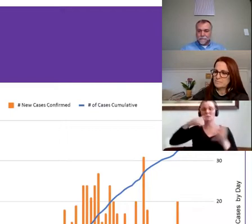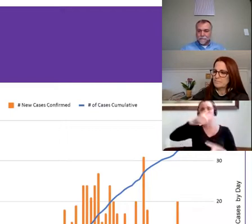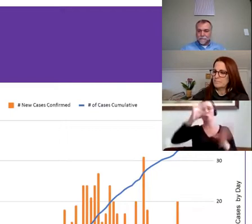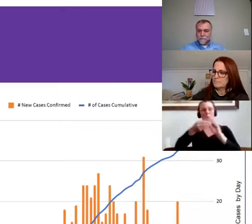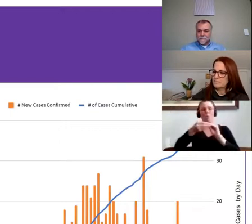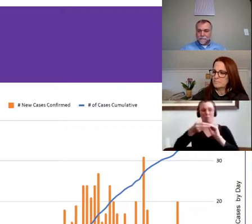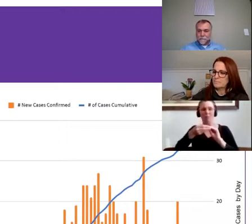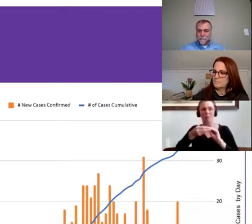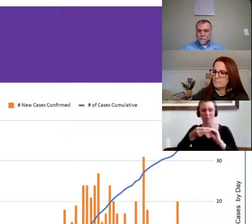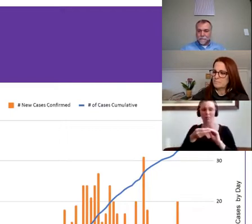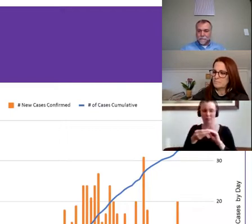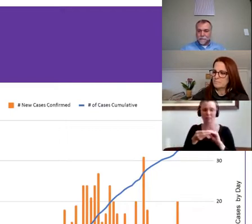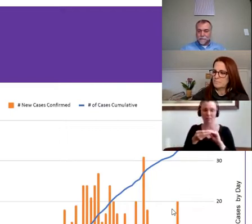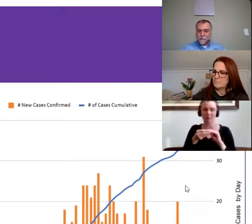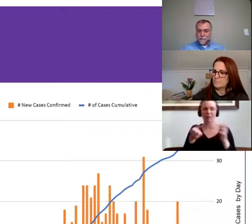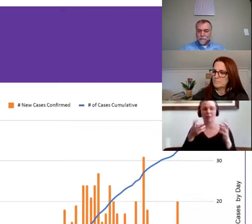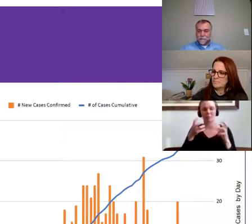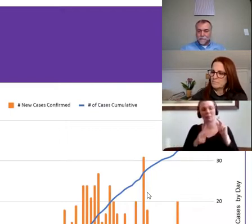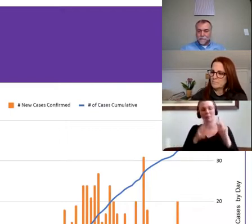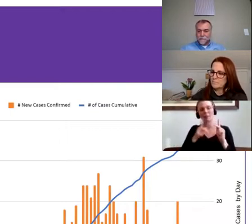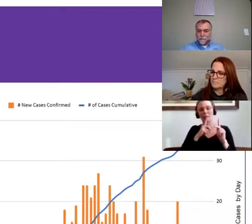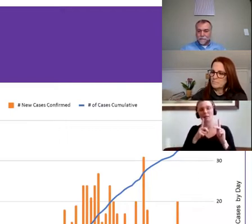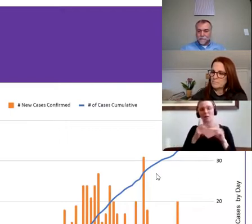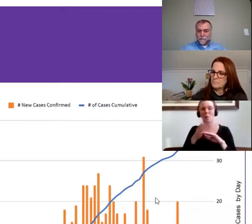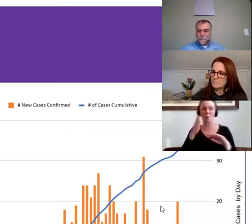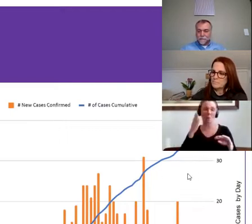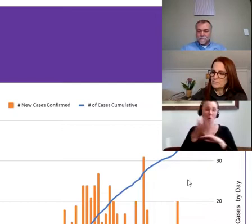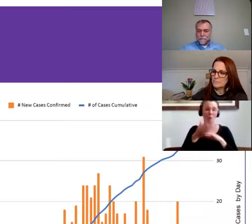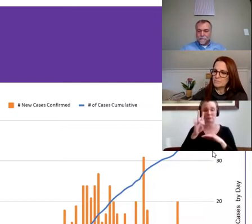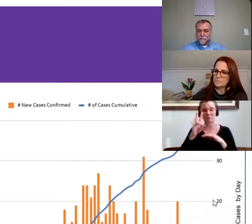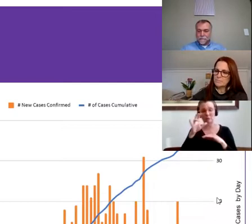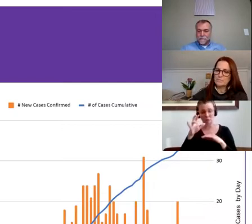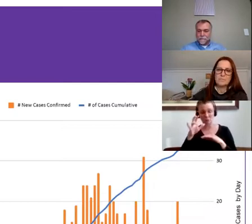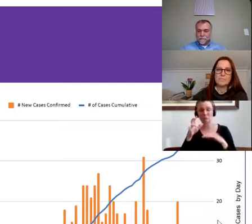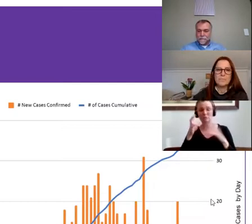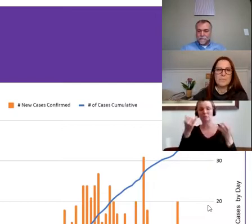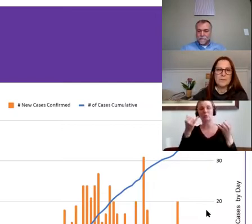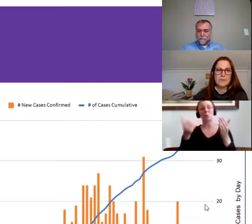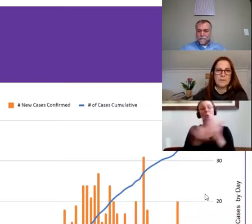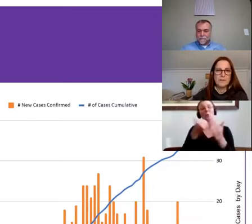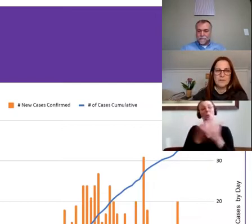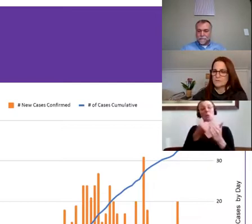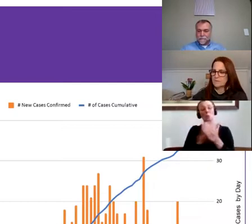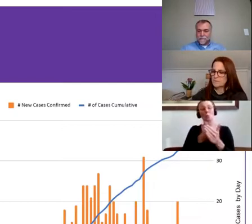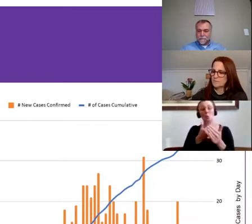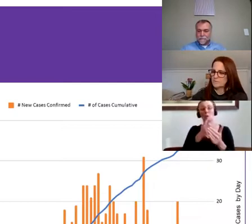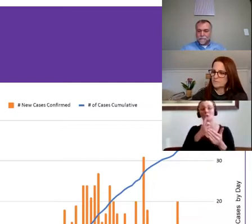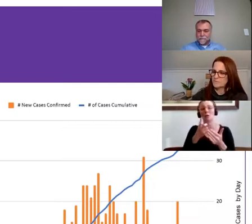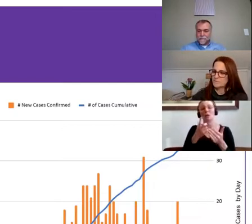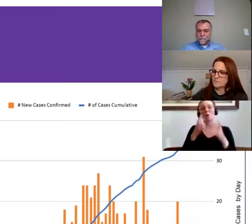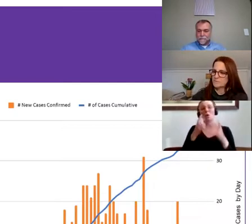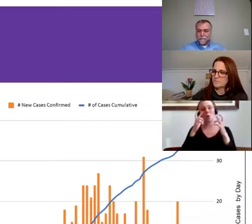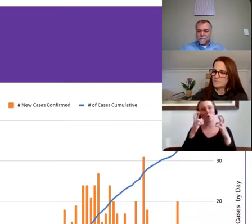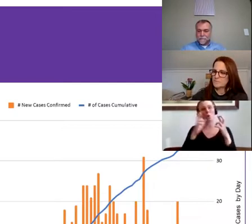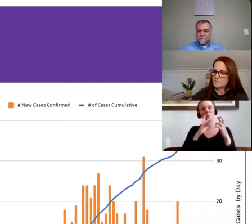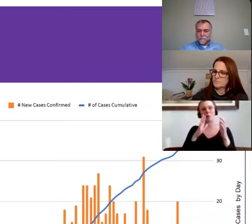So again, total number of cases, we're over 700. And the new cases, as it relates to the total, hopefully will stay on a significant